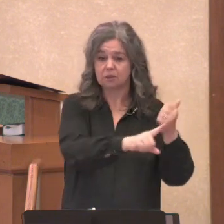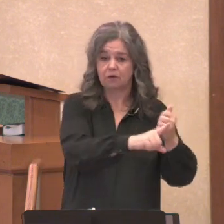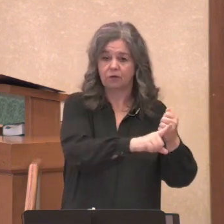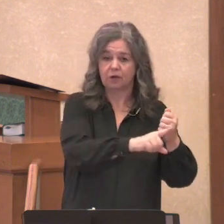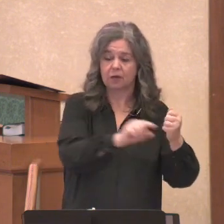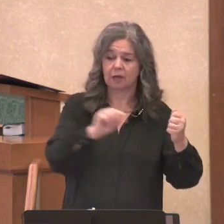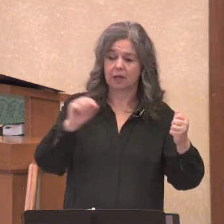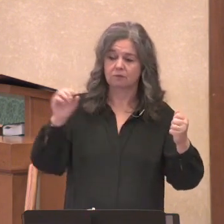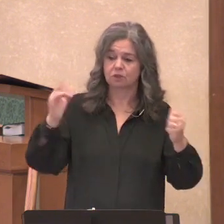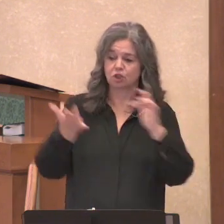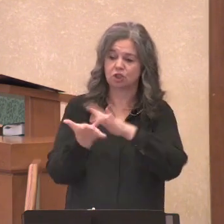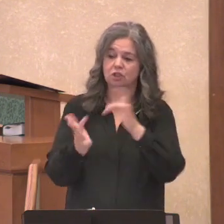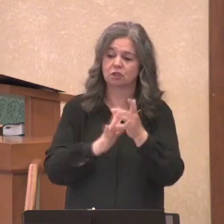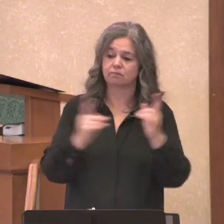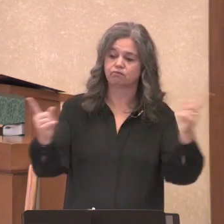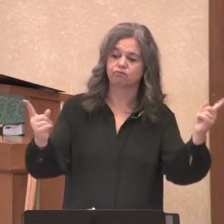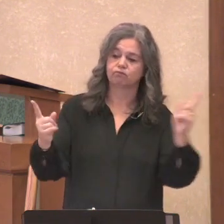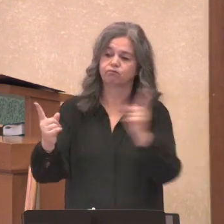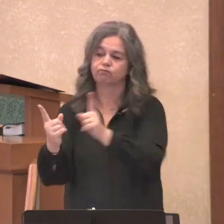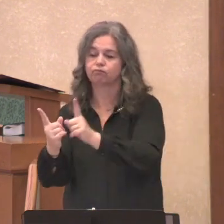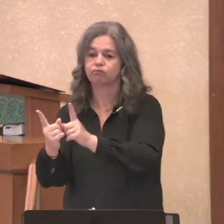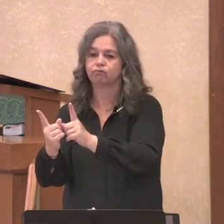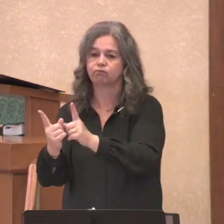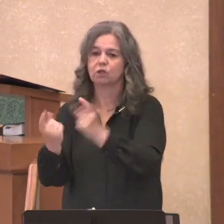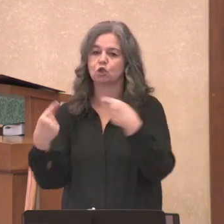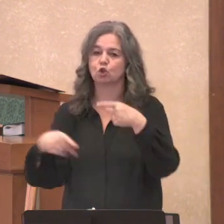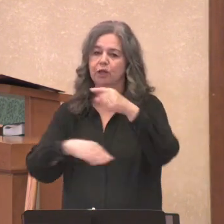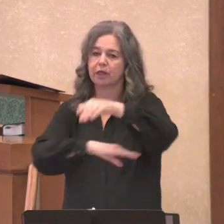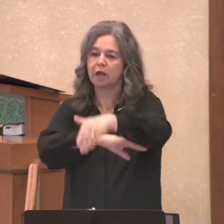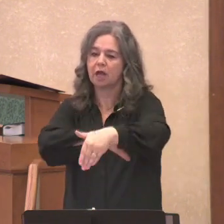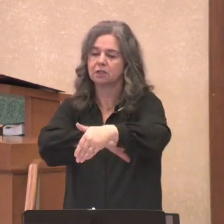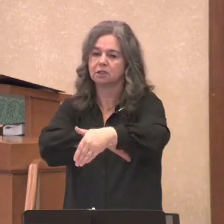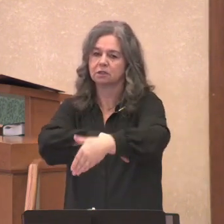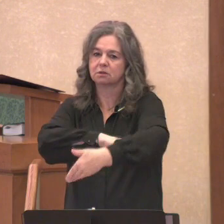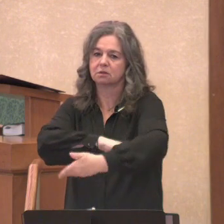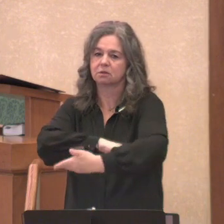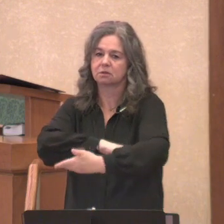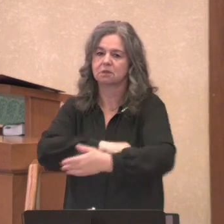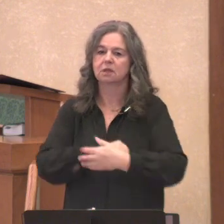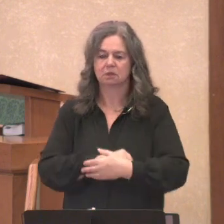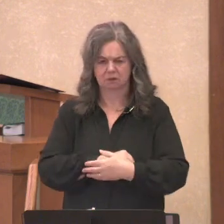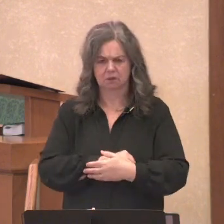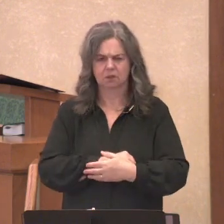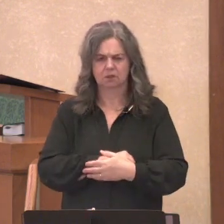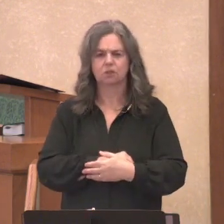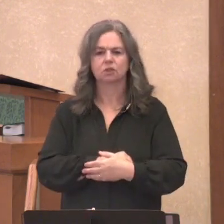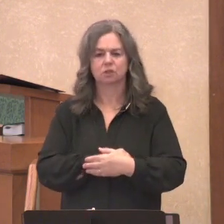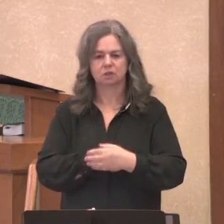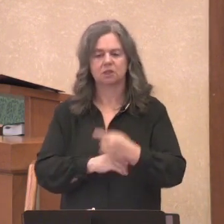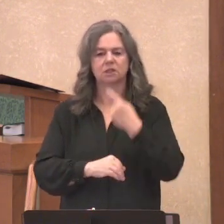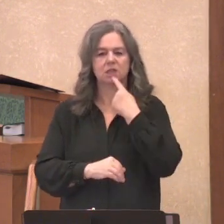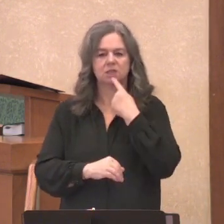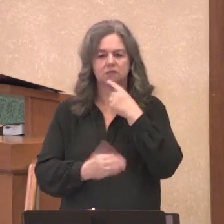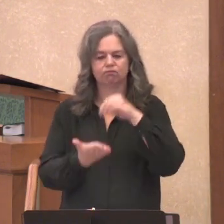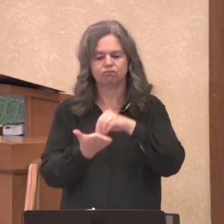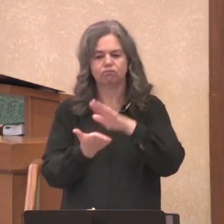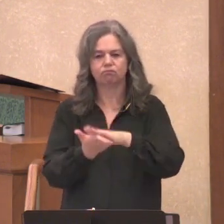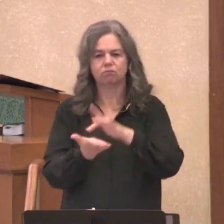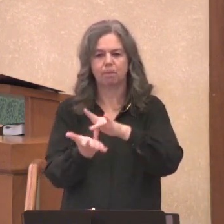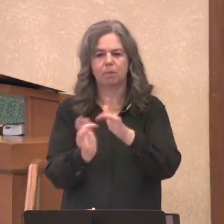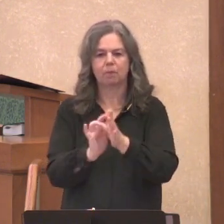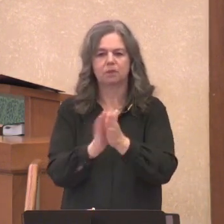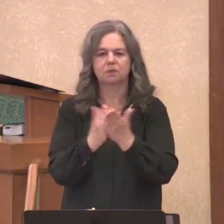in the middle of the night. And that is biblical. That is exactly how it is recorded just before what we hear